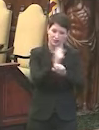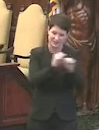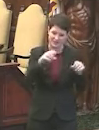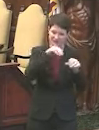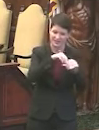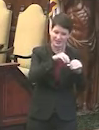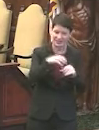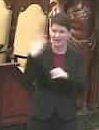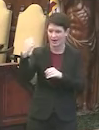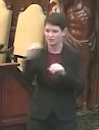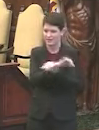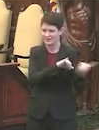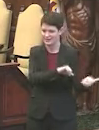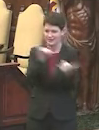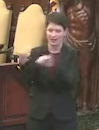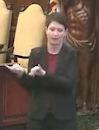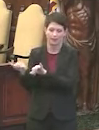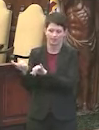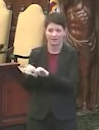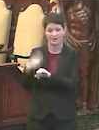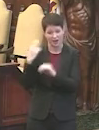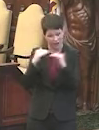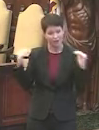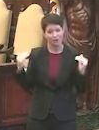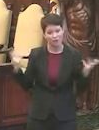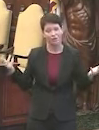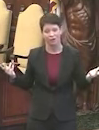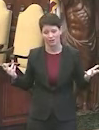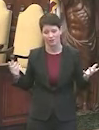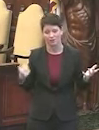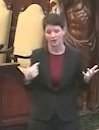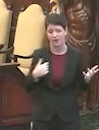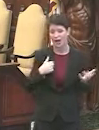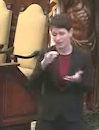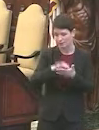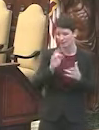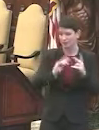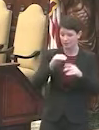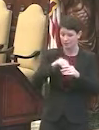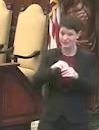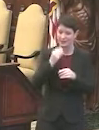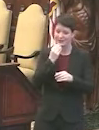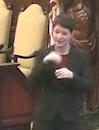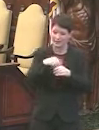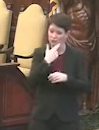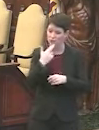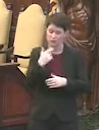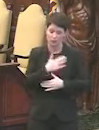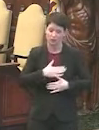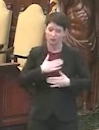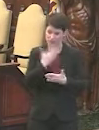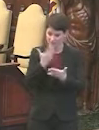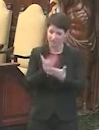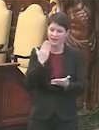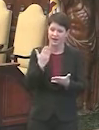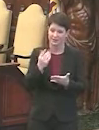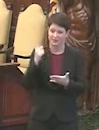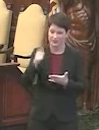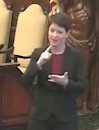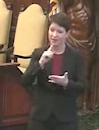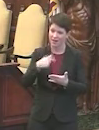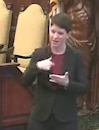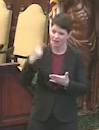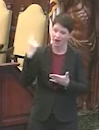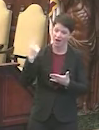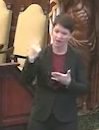indoors as it is outdoors. That's a very high level of ventilation. And I think people eating restaurants would appreciate the fact that they're meeting a very high